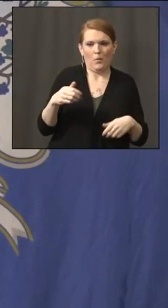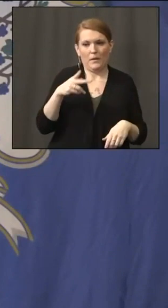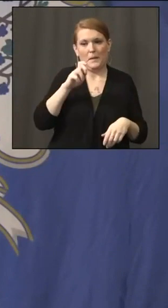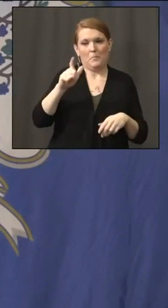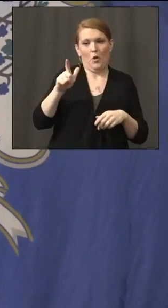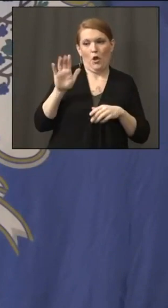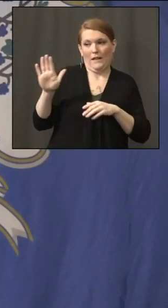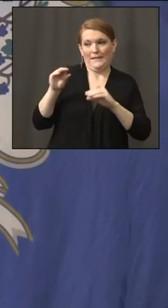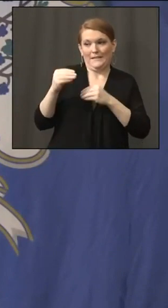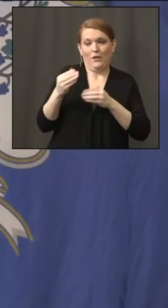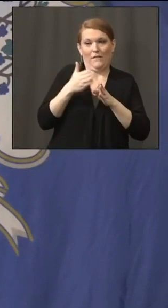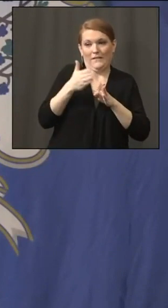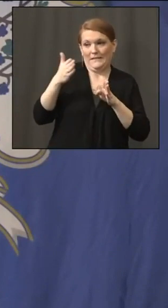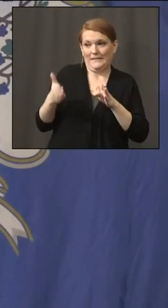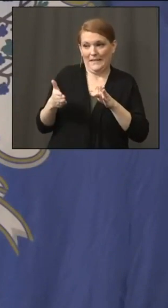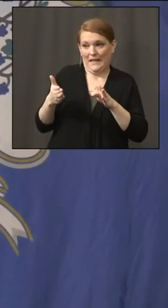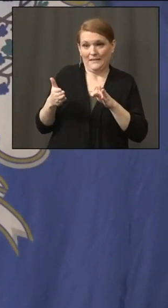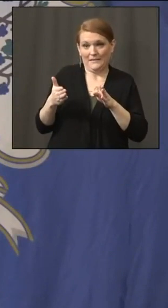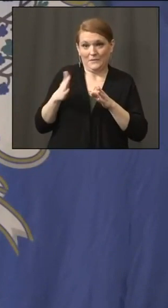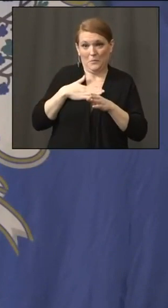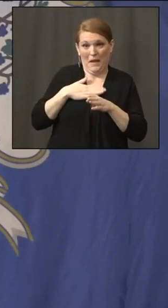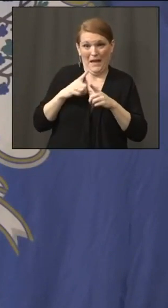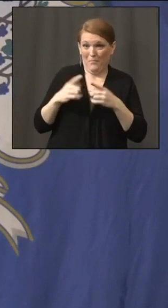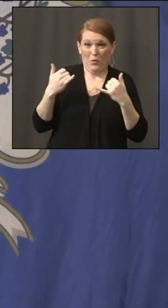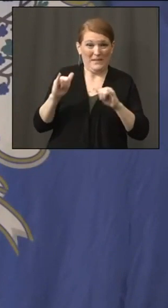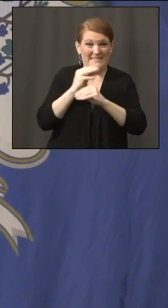mine and we communicate by Zoom. How are doing, Paul?